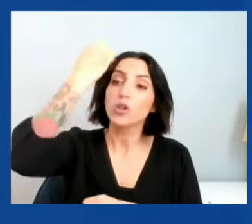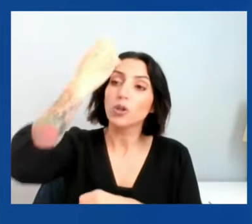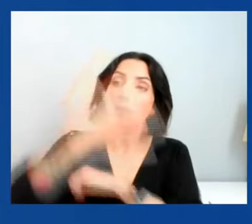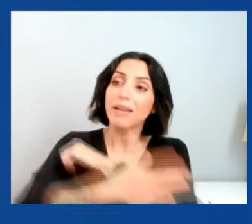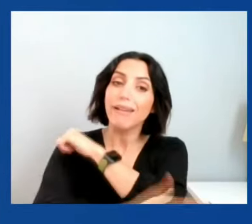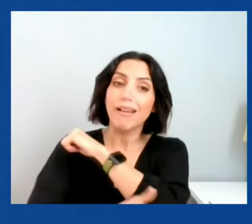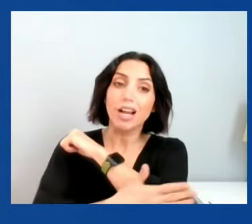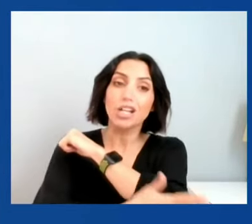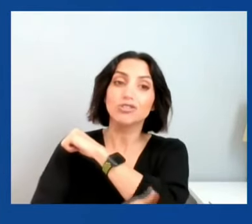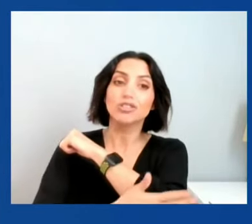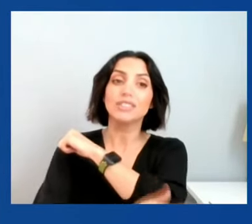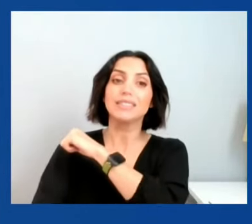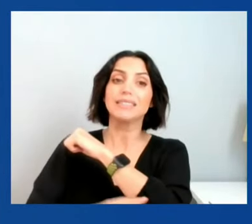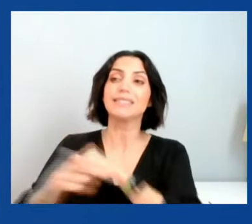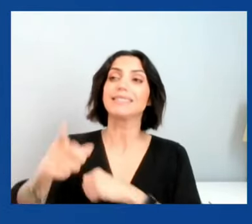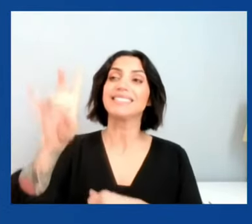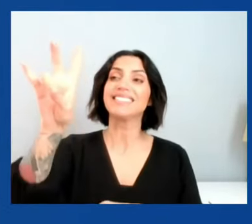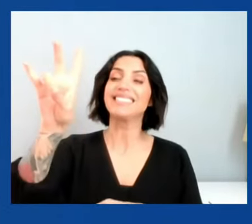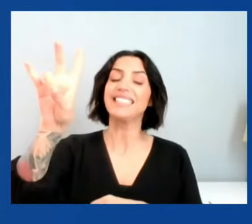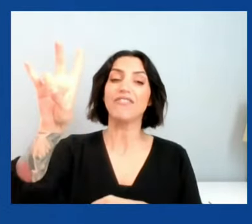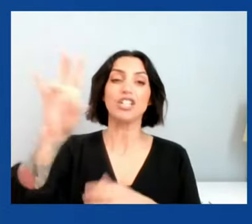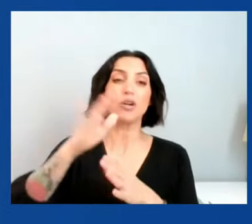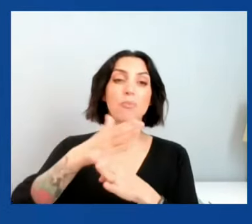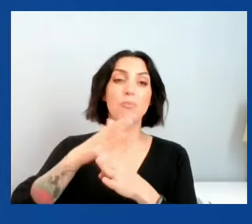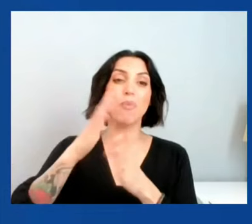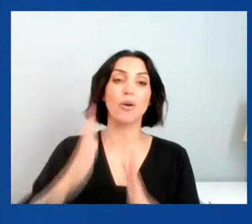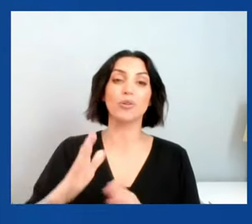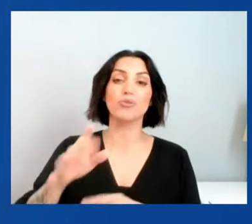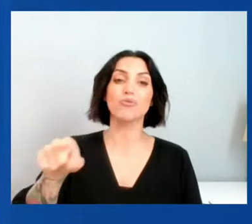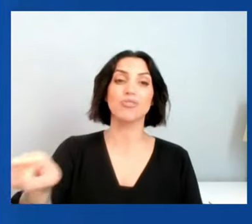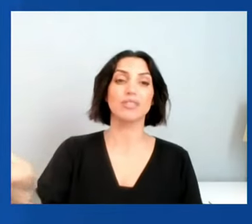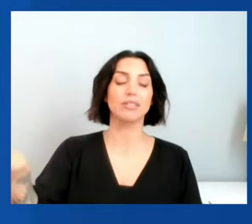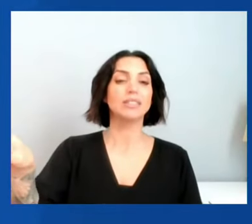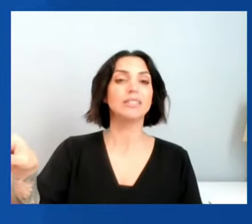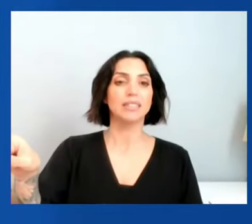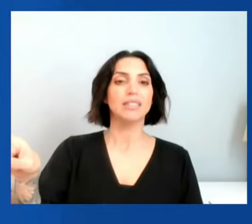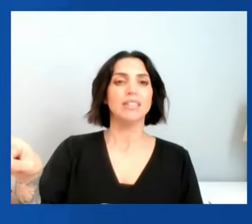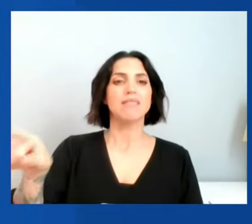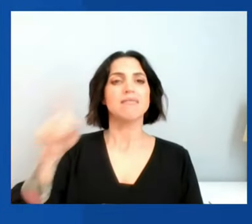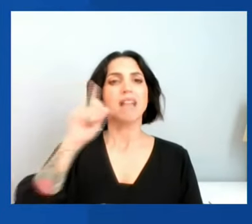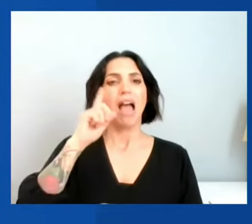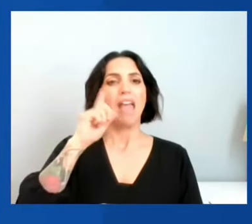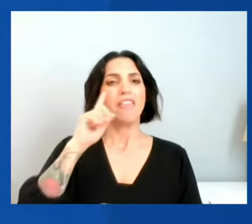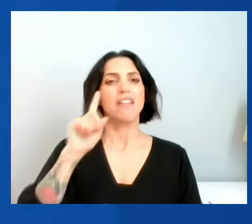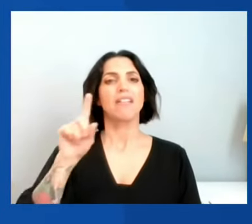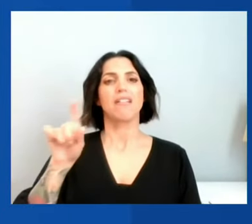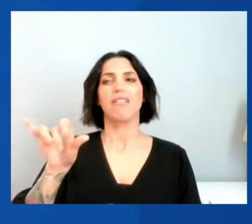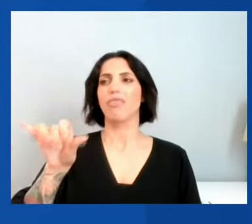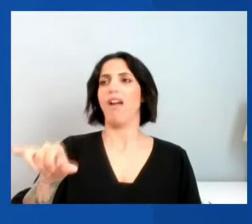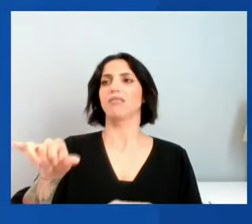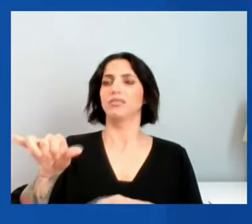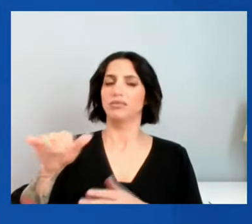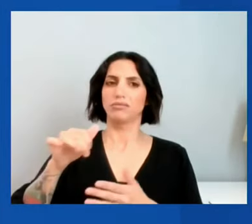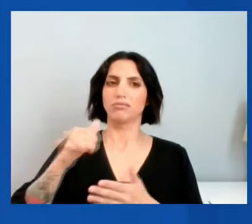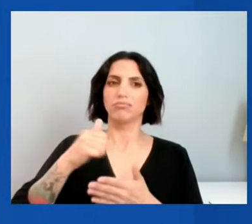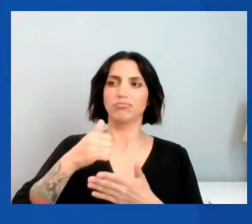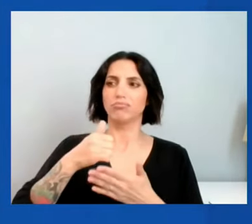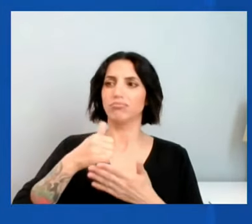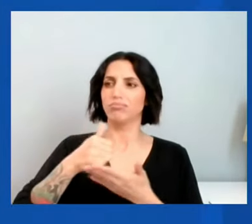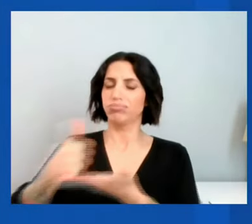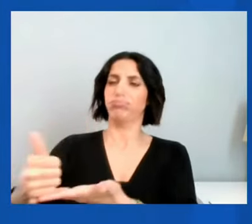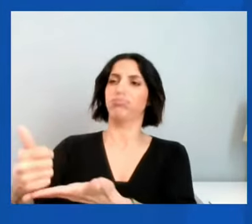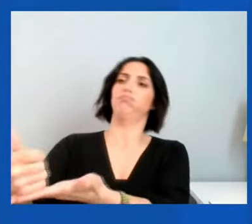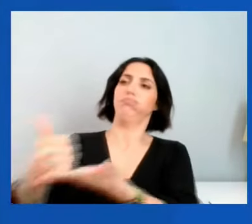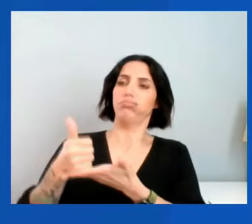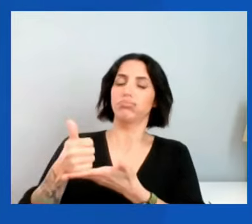partners. And I think that that has had a payoff. And these are very difficult